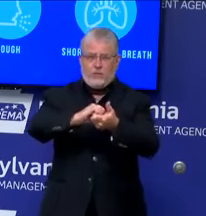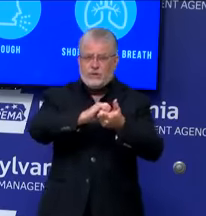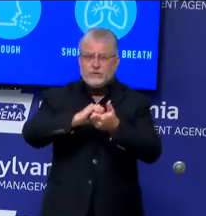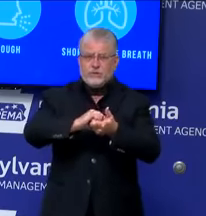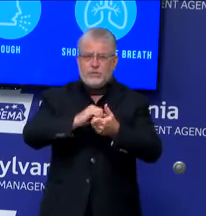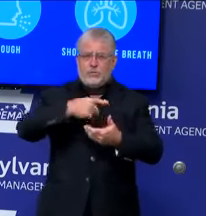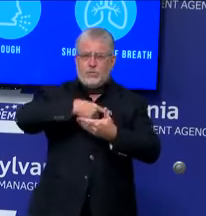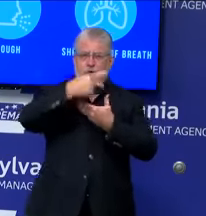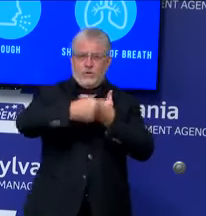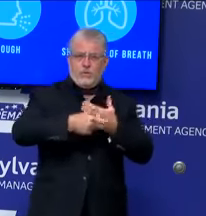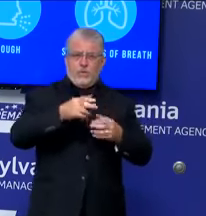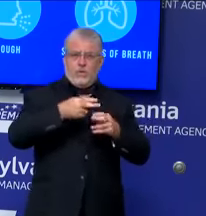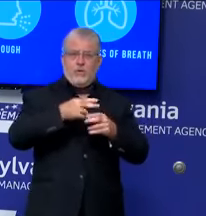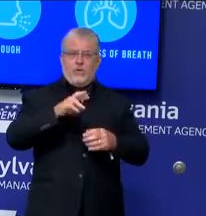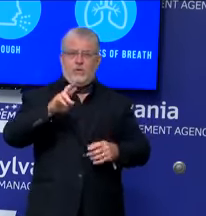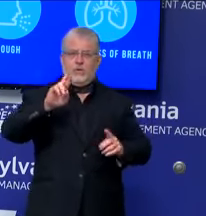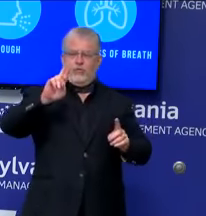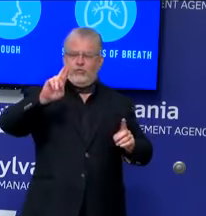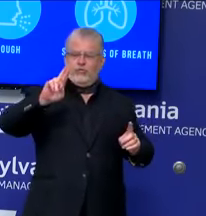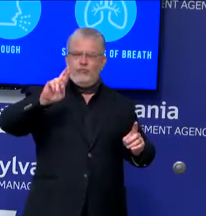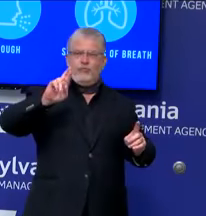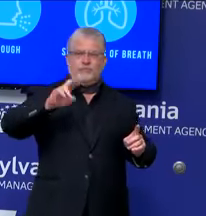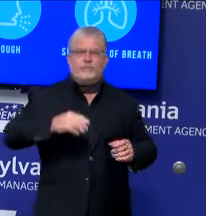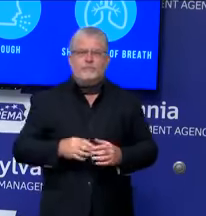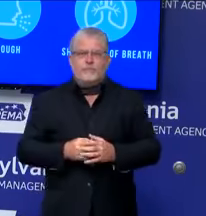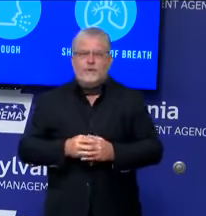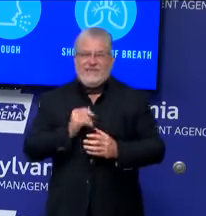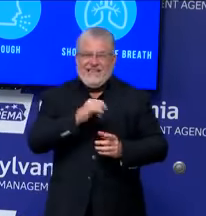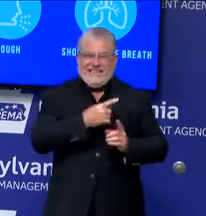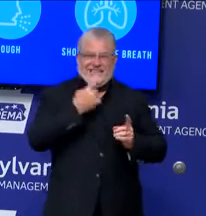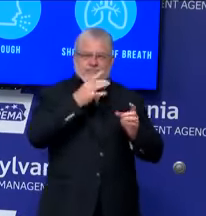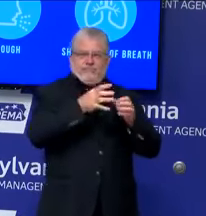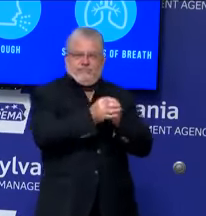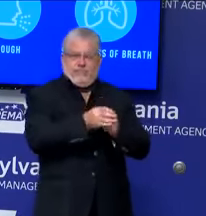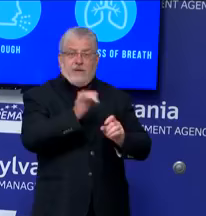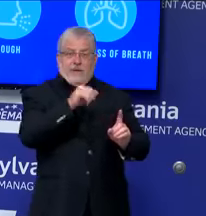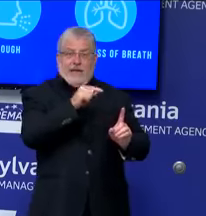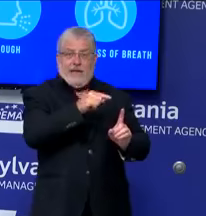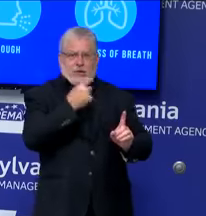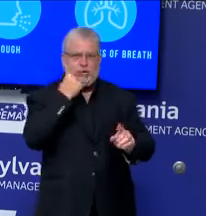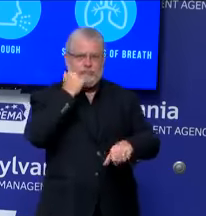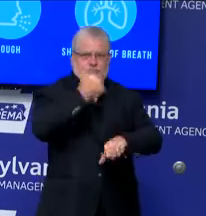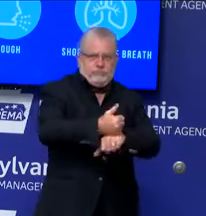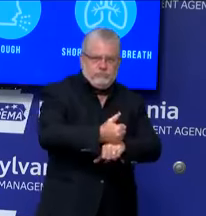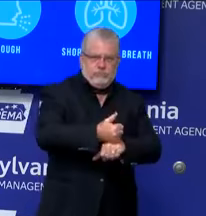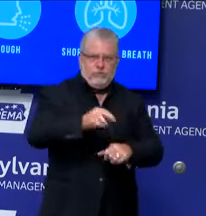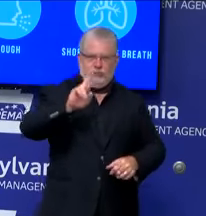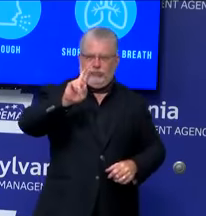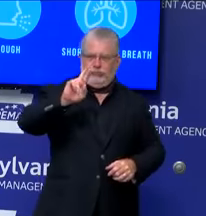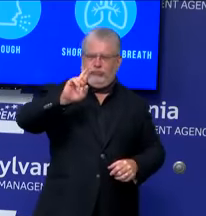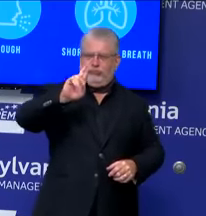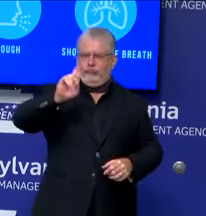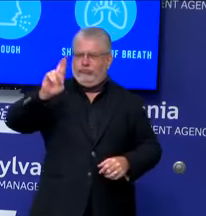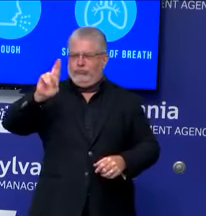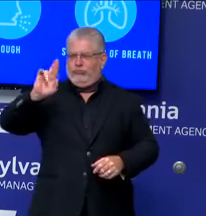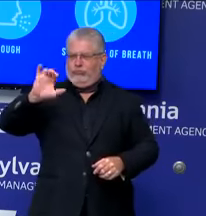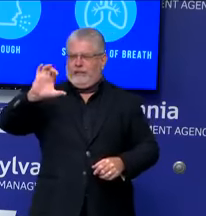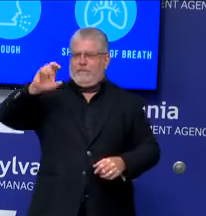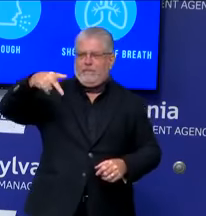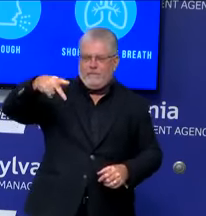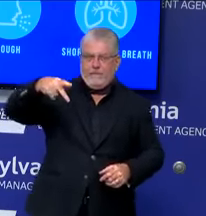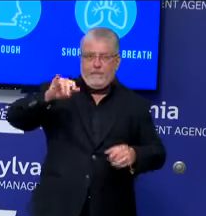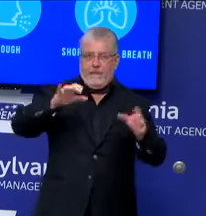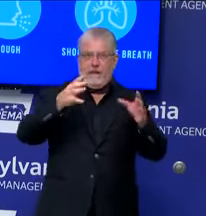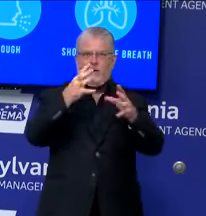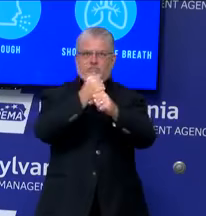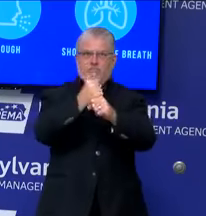and signed by the governor. That program is up and running. Department of Human Services is lead with close collaboration with the Department of Health and Pima.